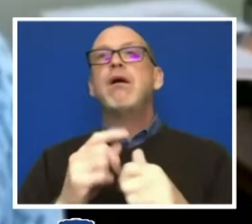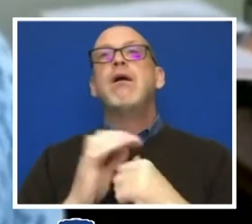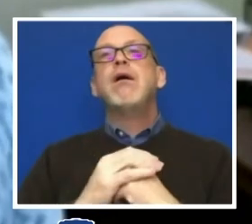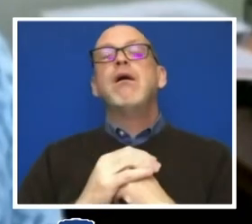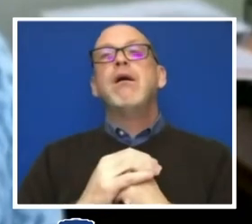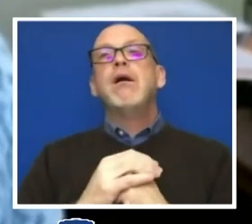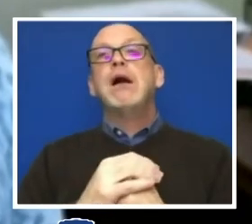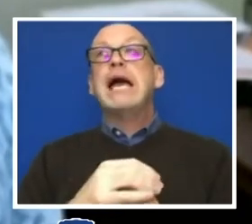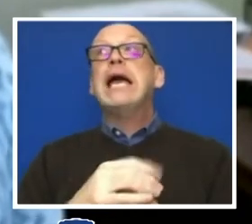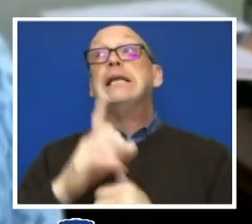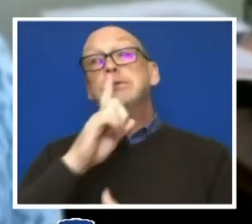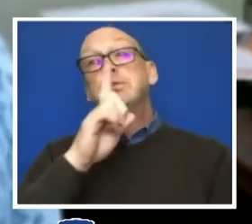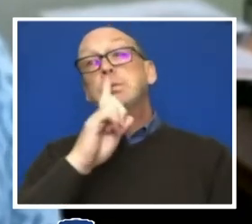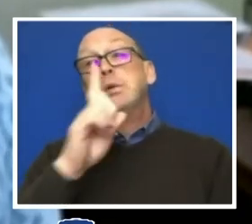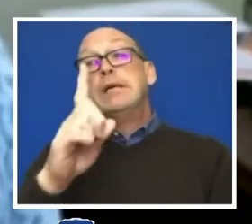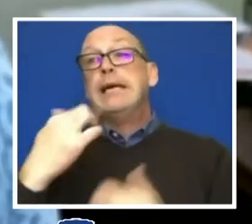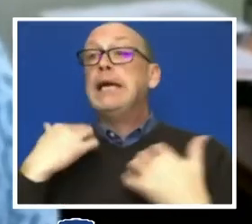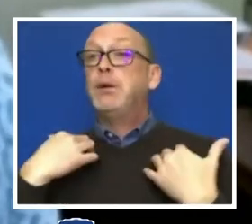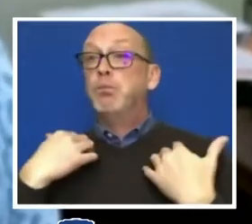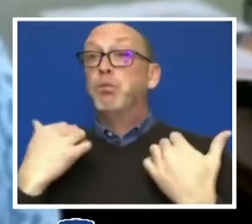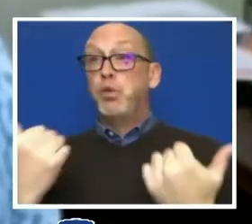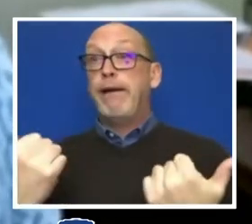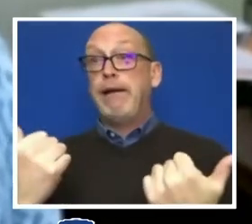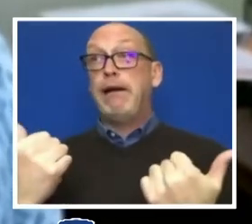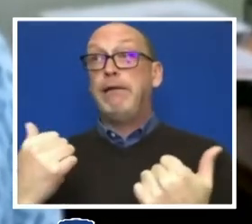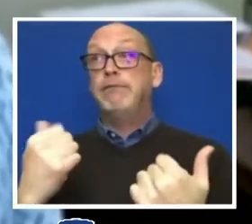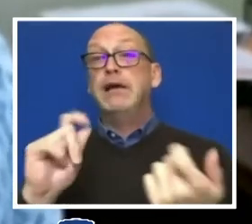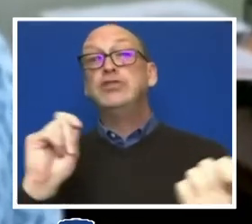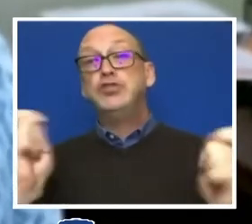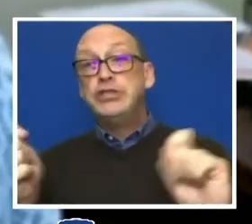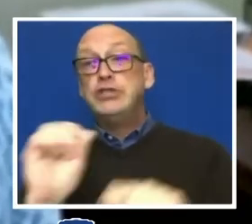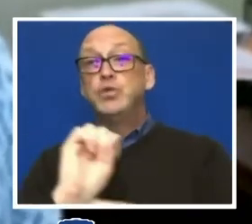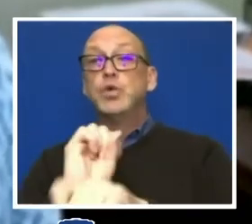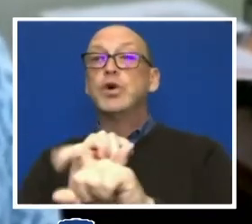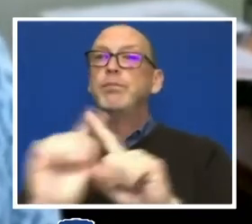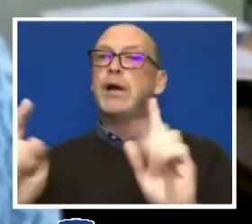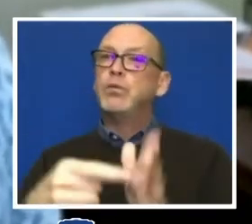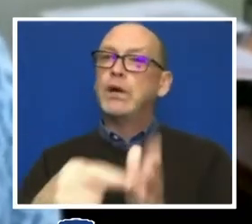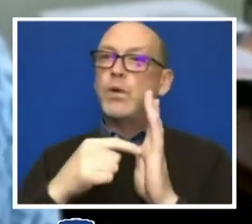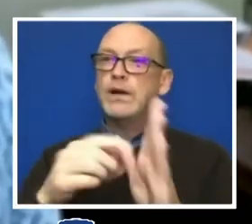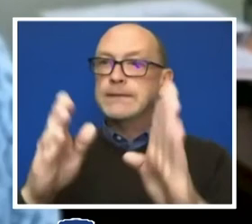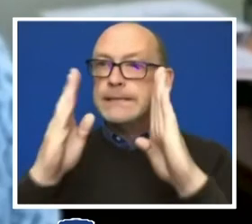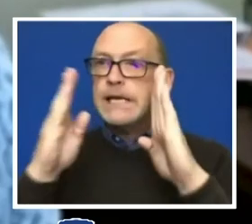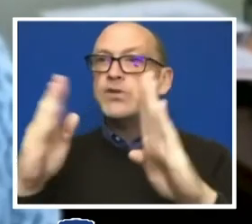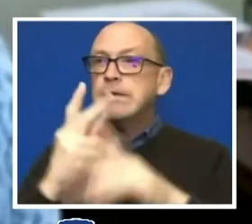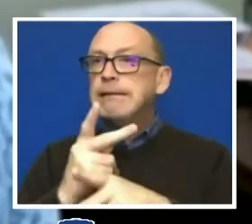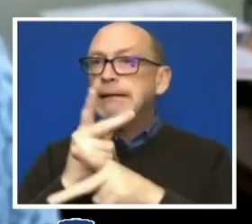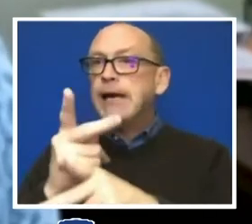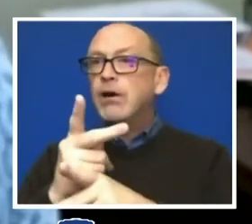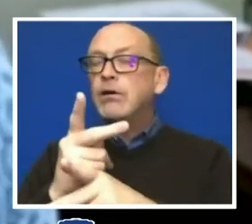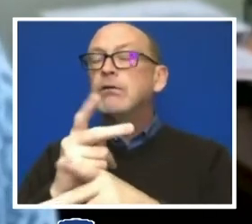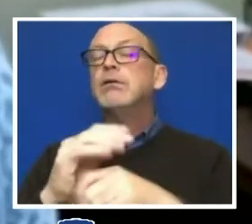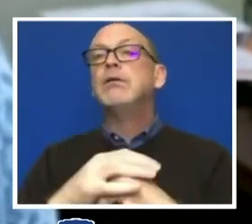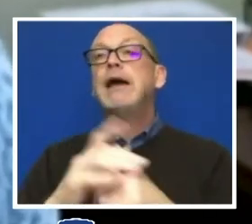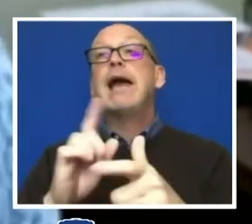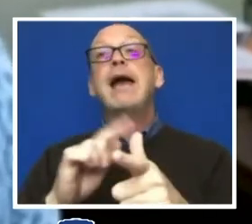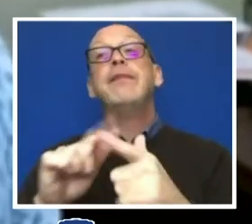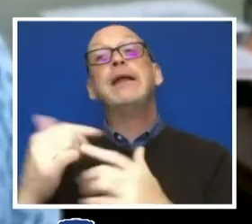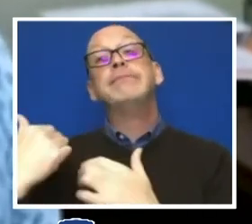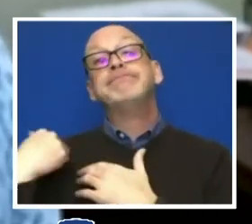This is really brave and transformative work, but it requires attention and care and ultimately responsibility,